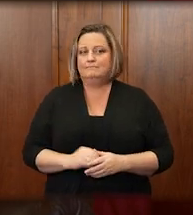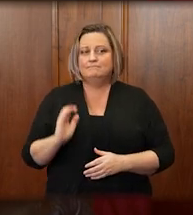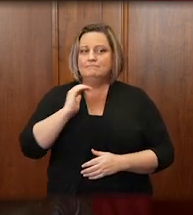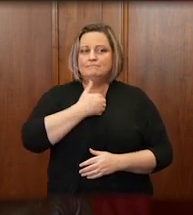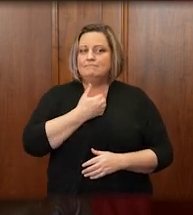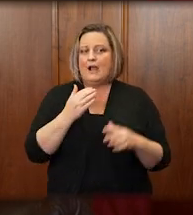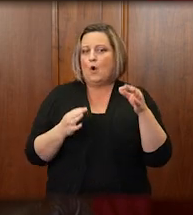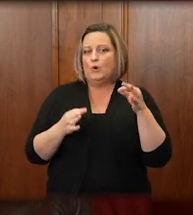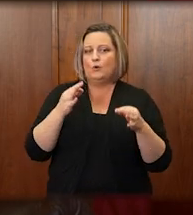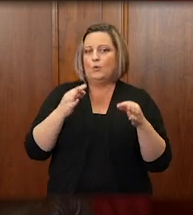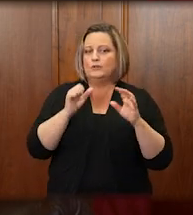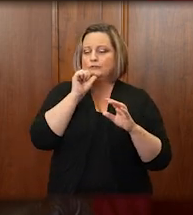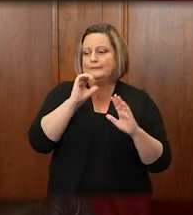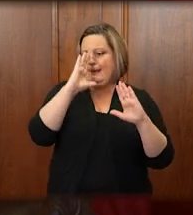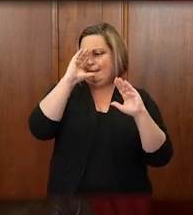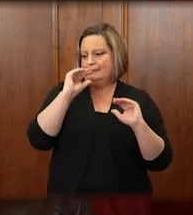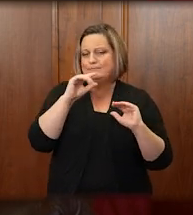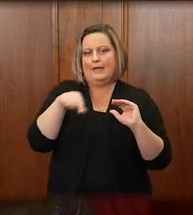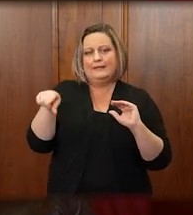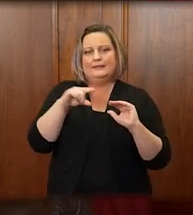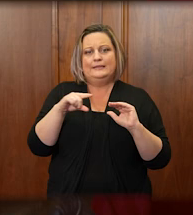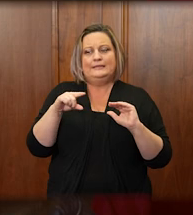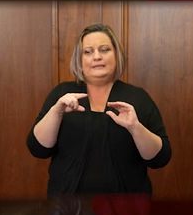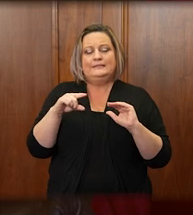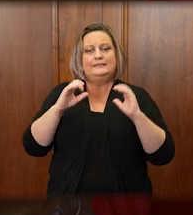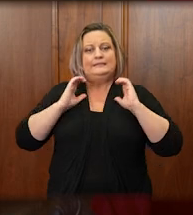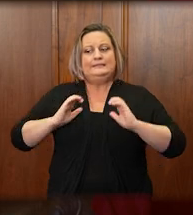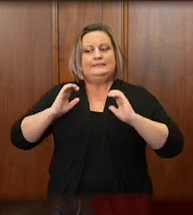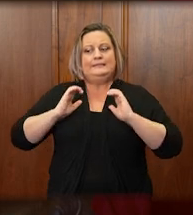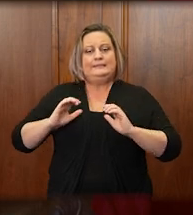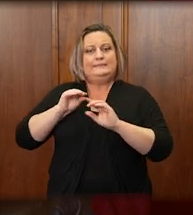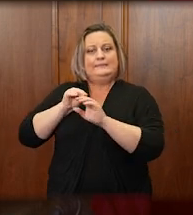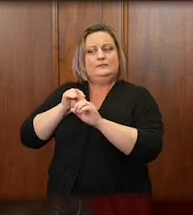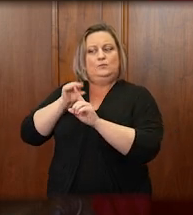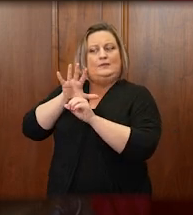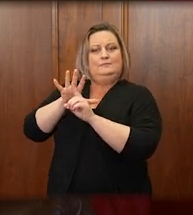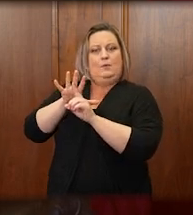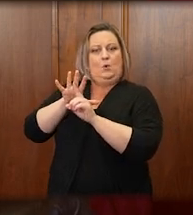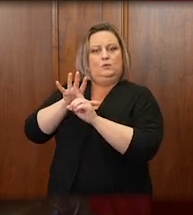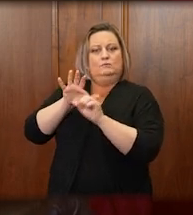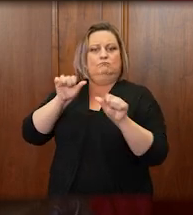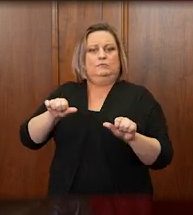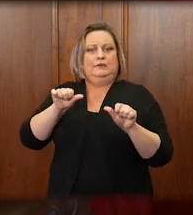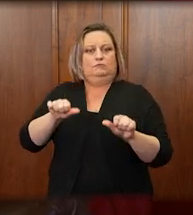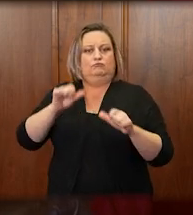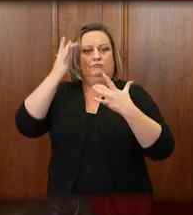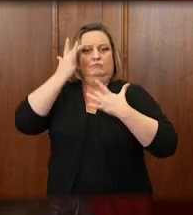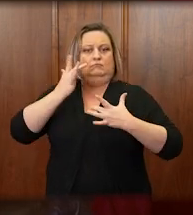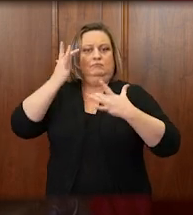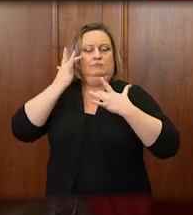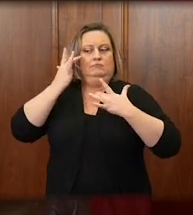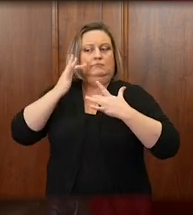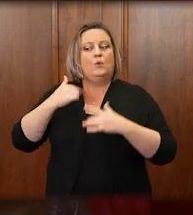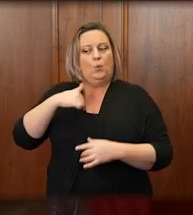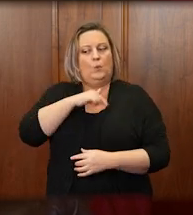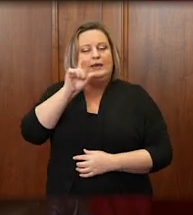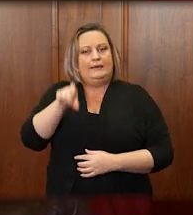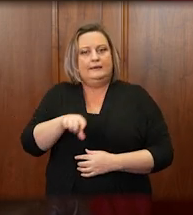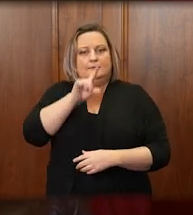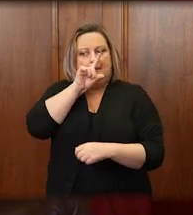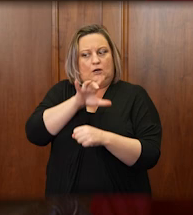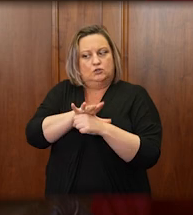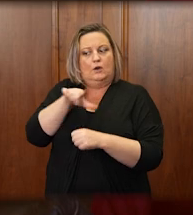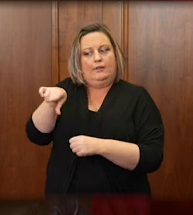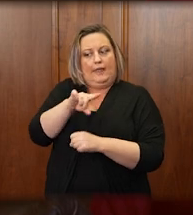could not expect these citizens to expose themselves to the coronavirus. Our branch had to assure them that they could serve safely